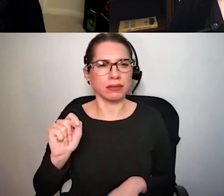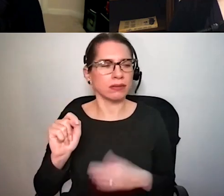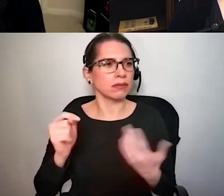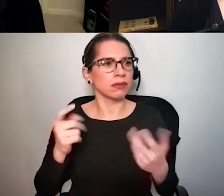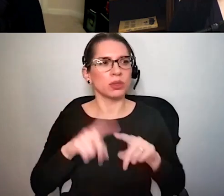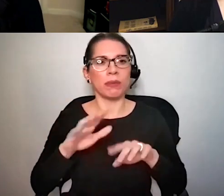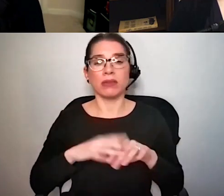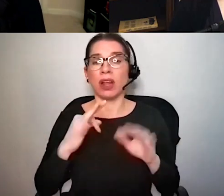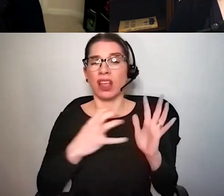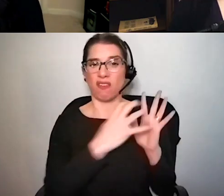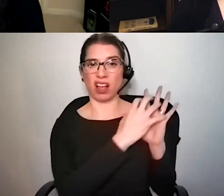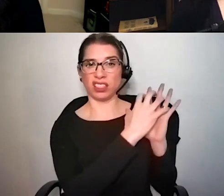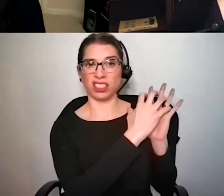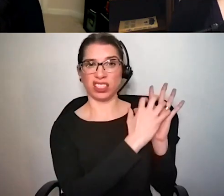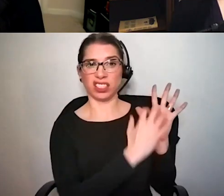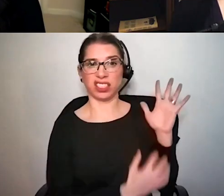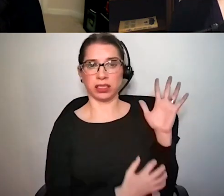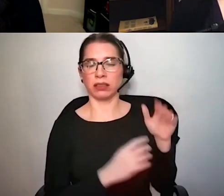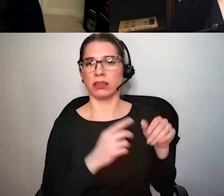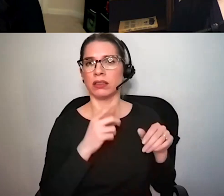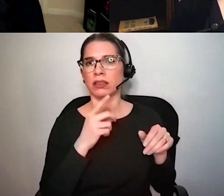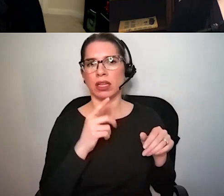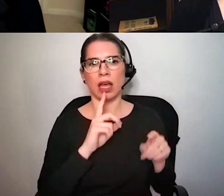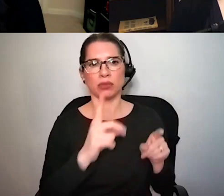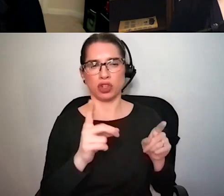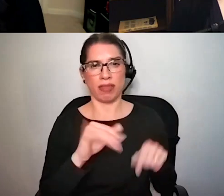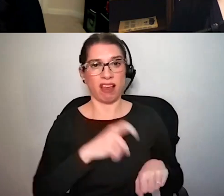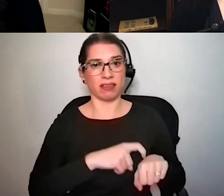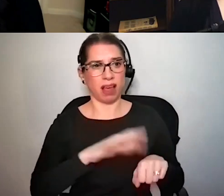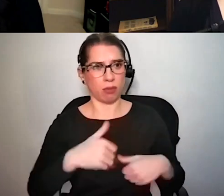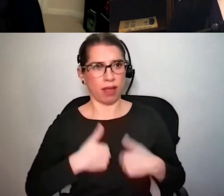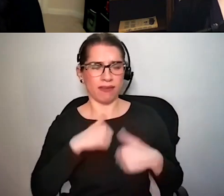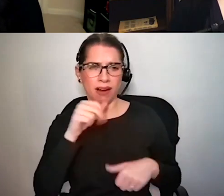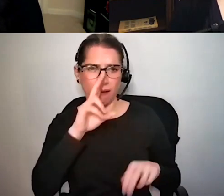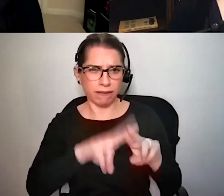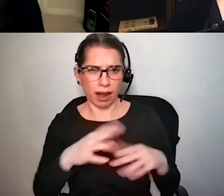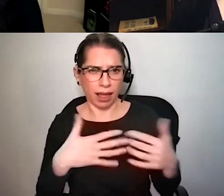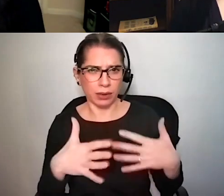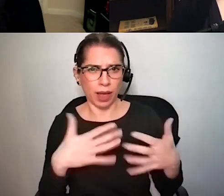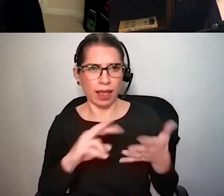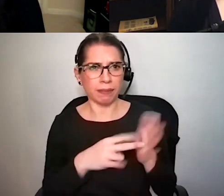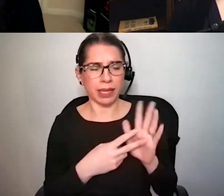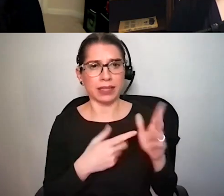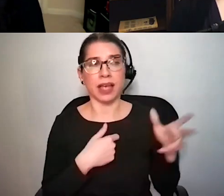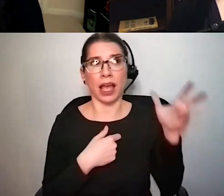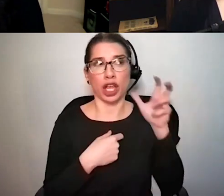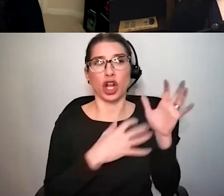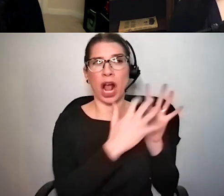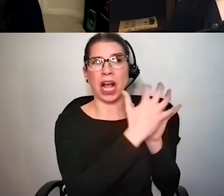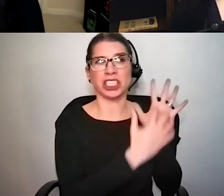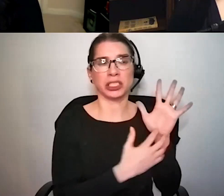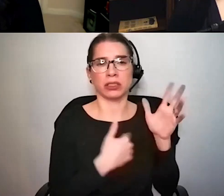nails on a chalkboard it probably wasn't a very fun time and so maybe you're just associating